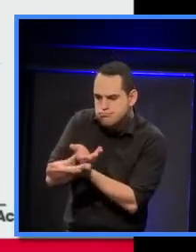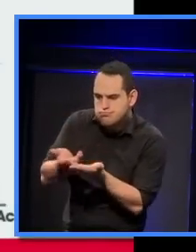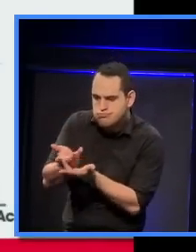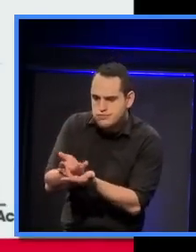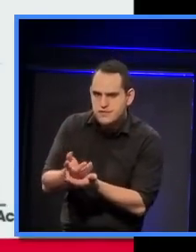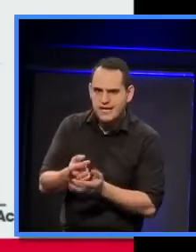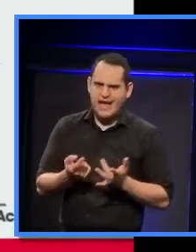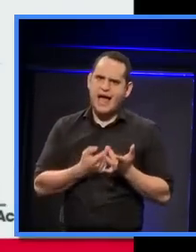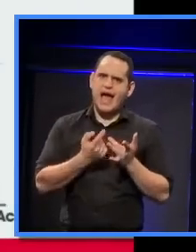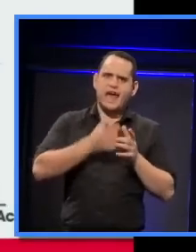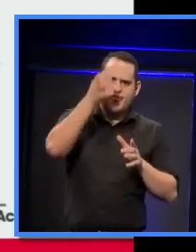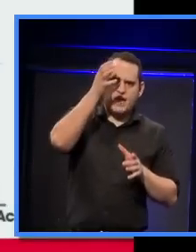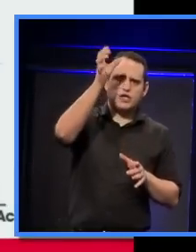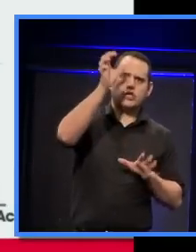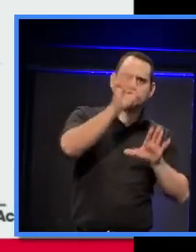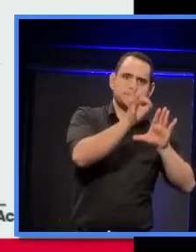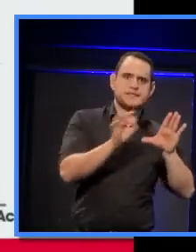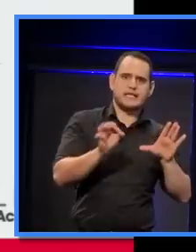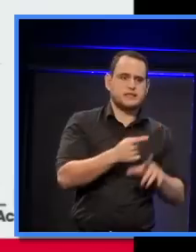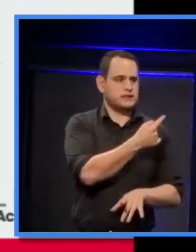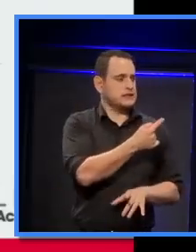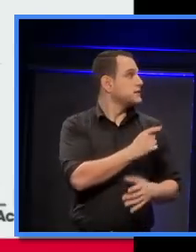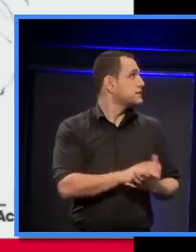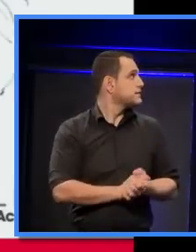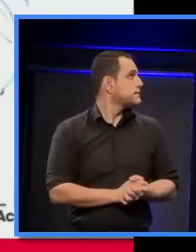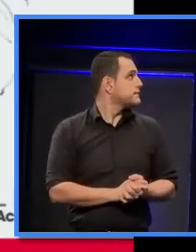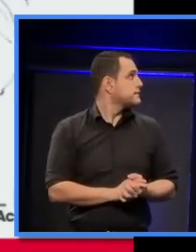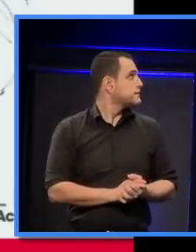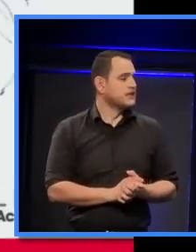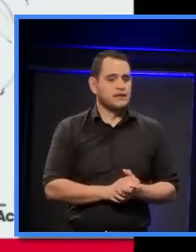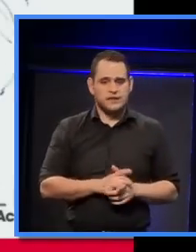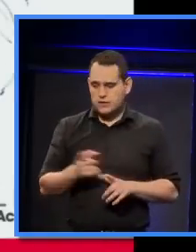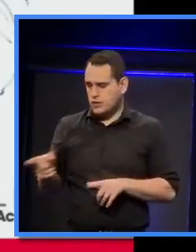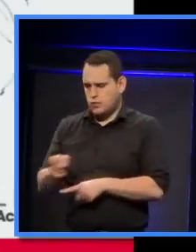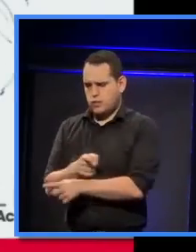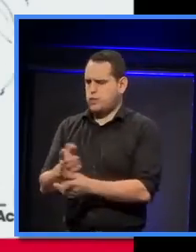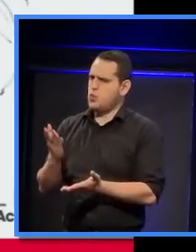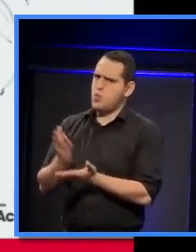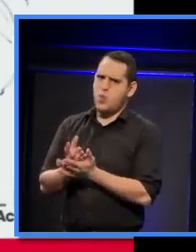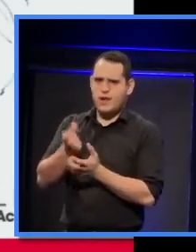we set off working with, with a number of CAD guys and very creative people.